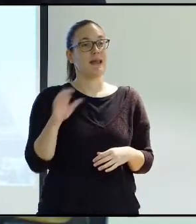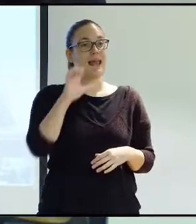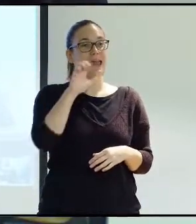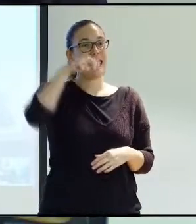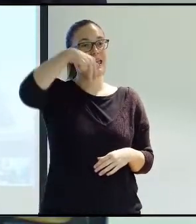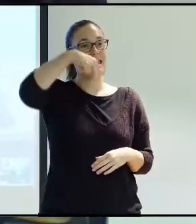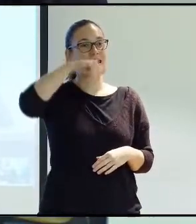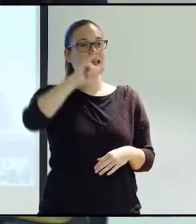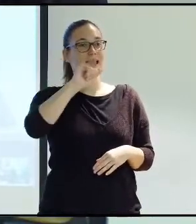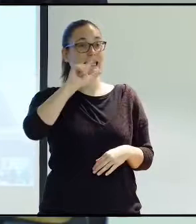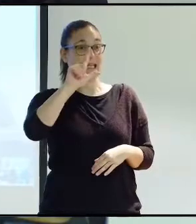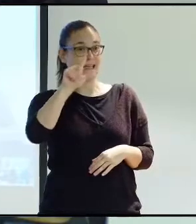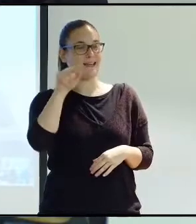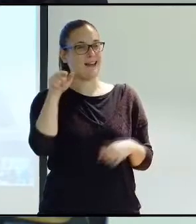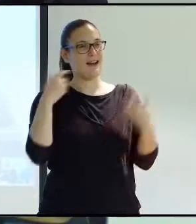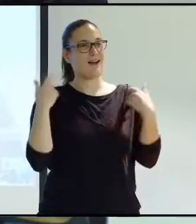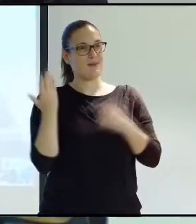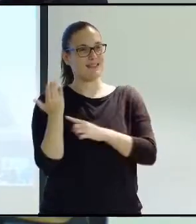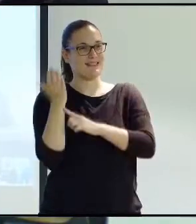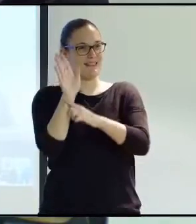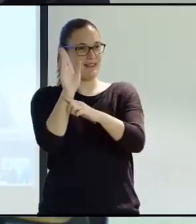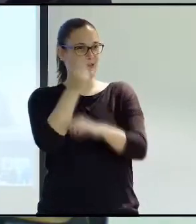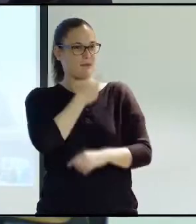He represents Spain in the Enil.